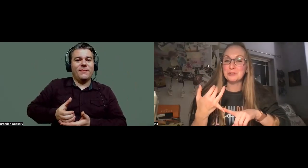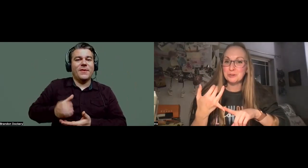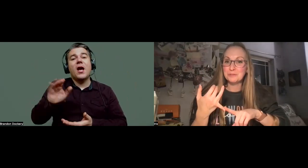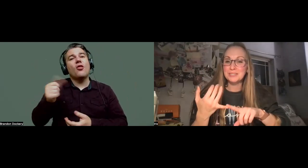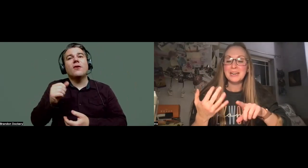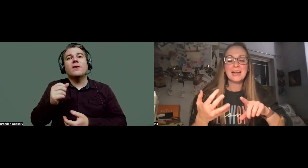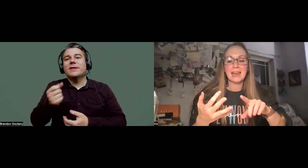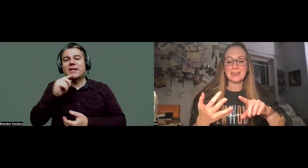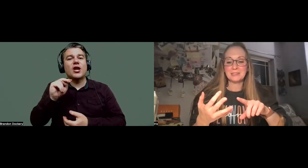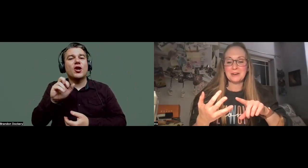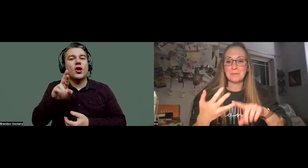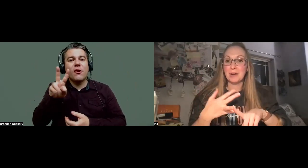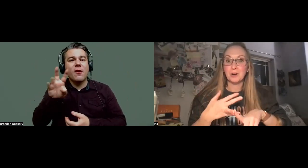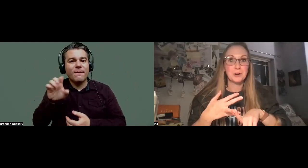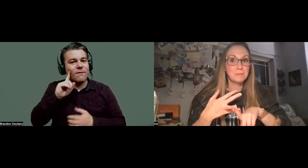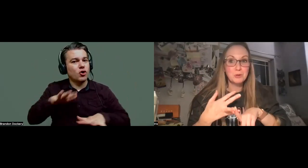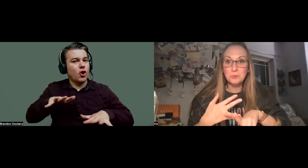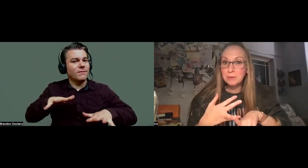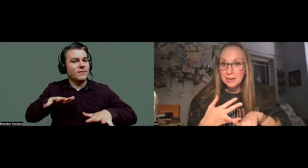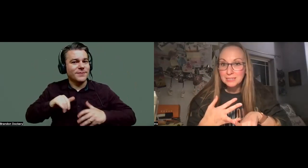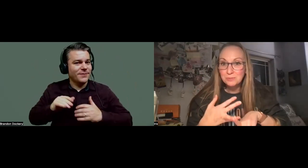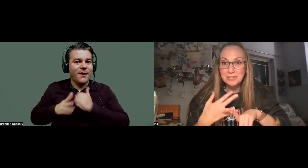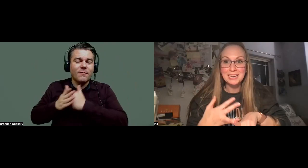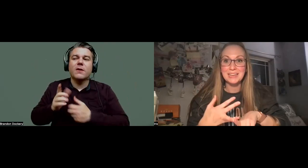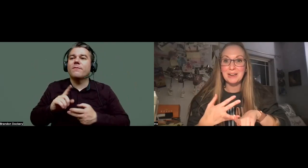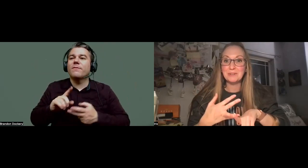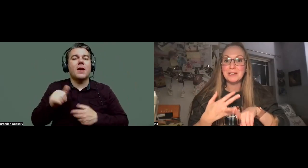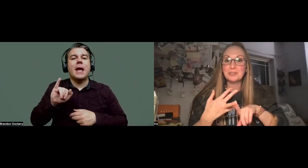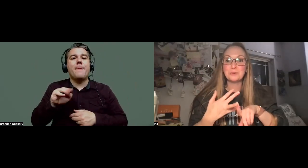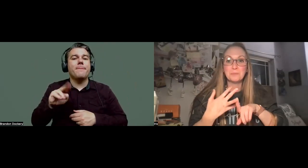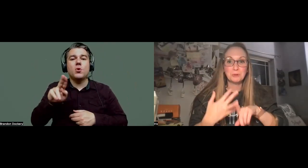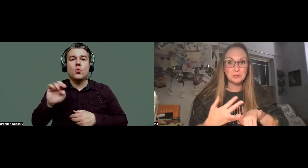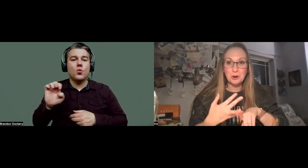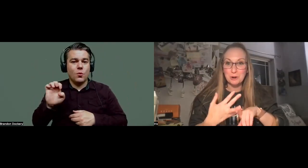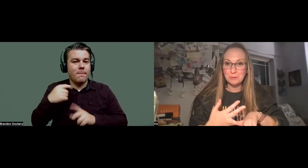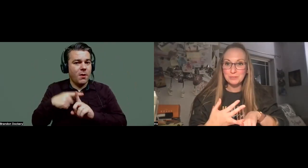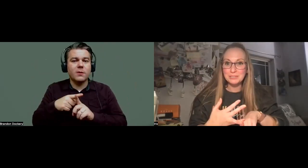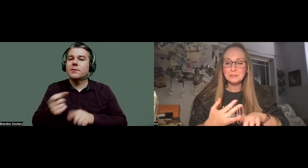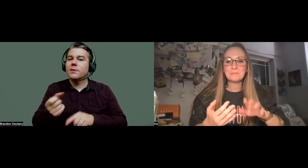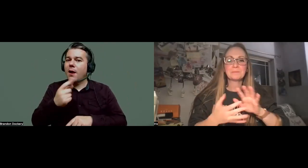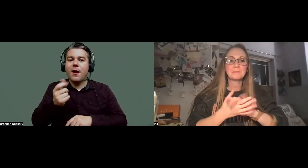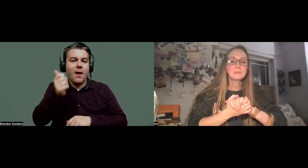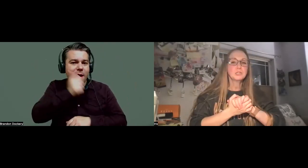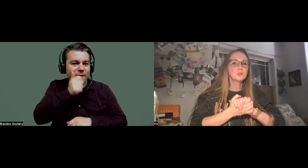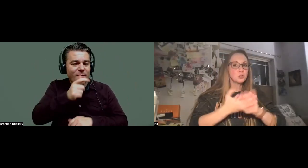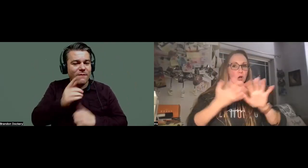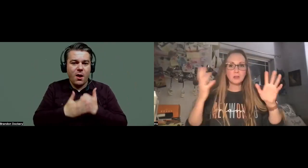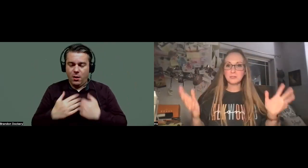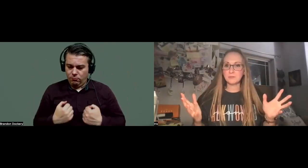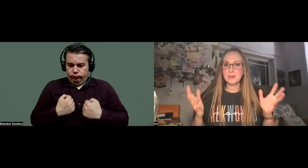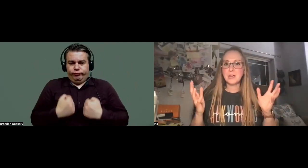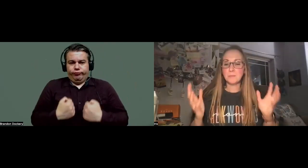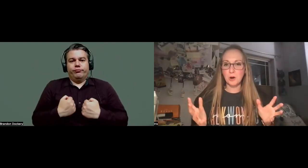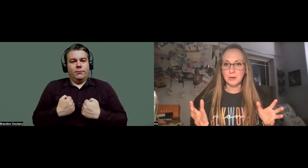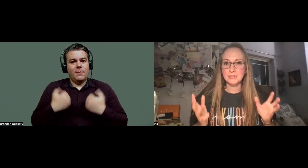help his nerves and, um, our immune plus we take that every day to bolster our immune system. So there's